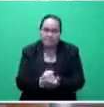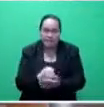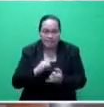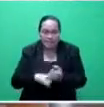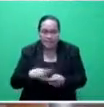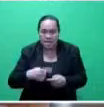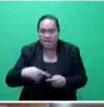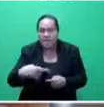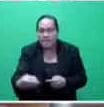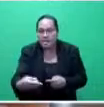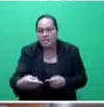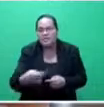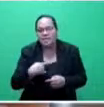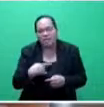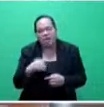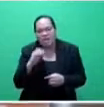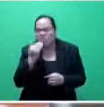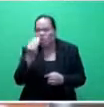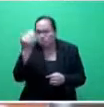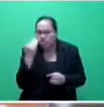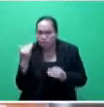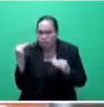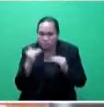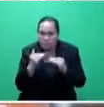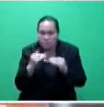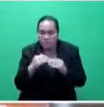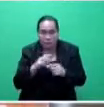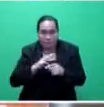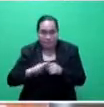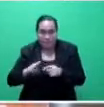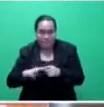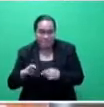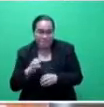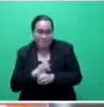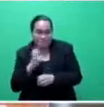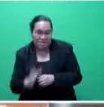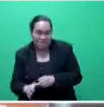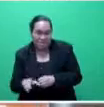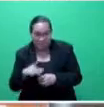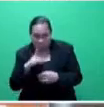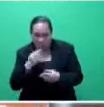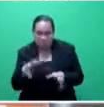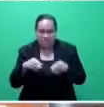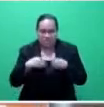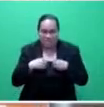And as we said, it's a temporary measure. And where we, employer employees get a particular level of